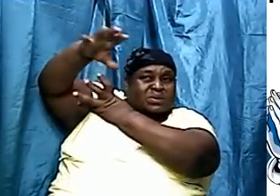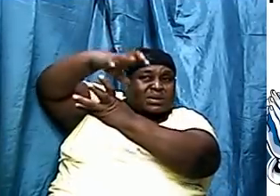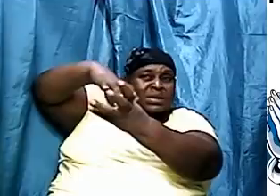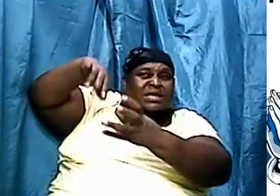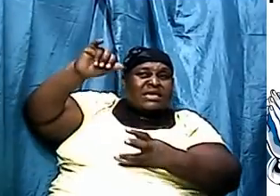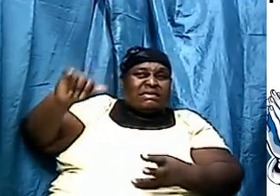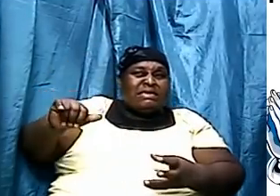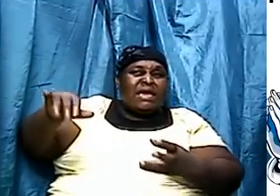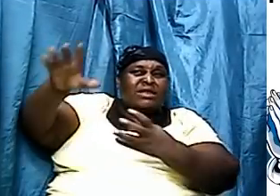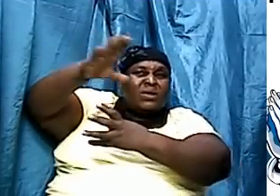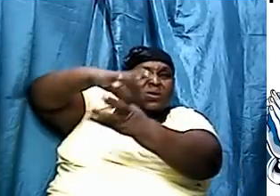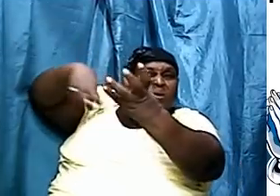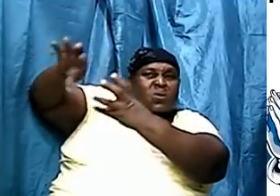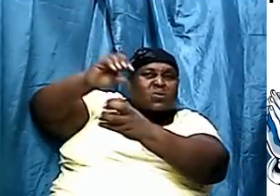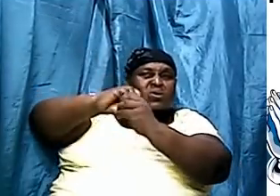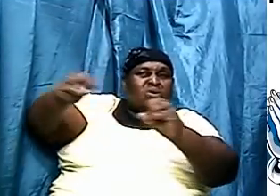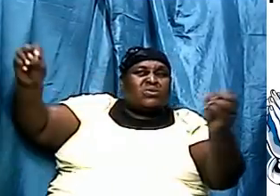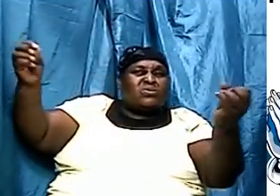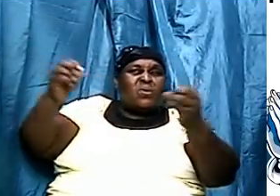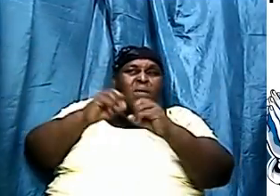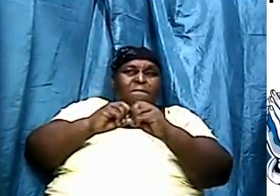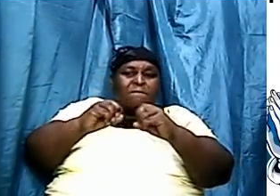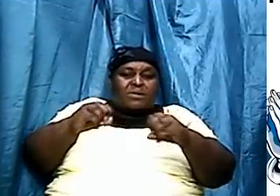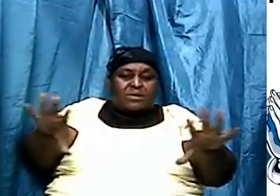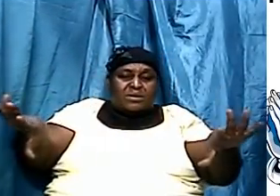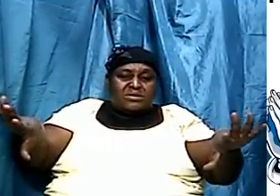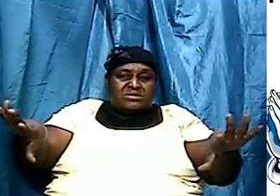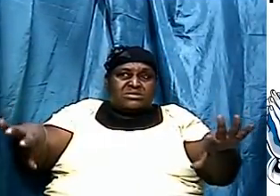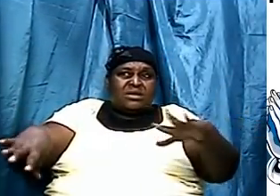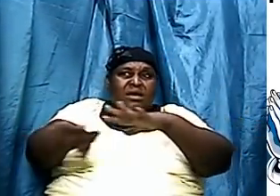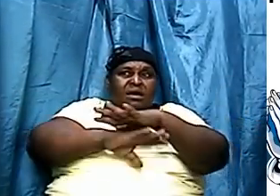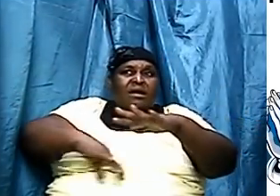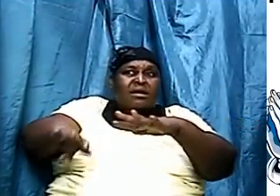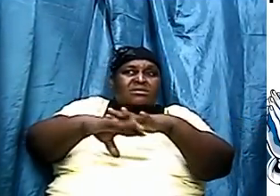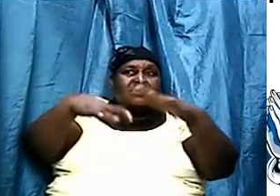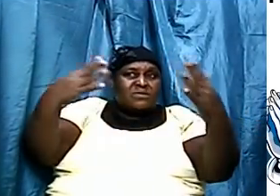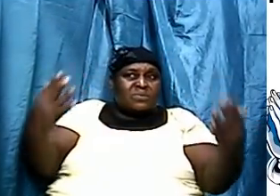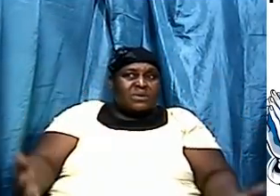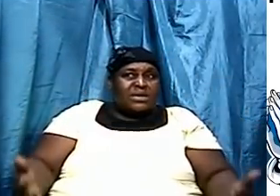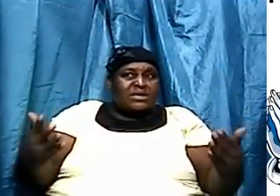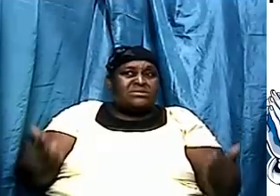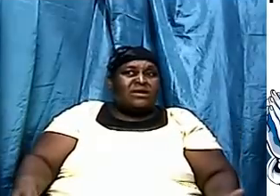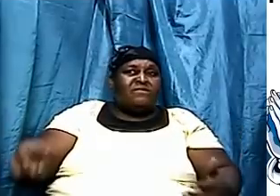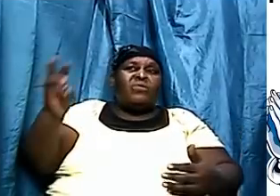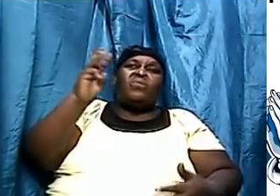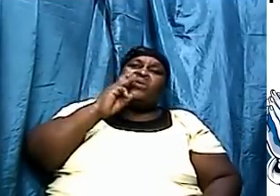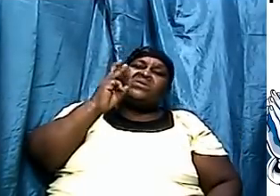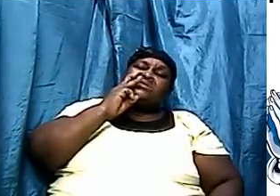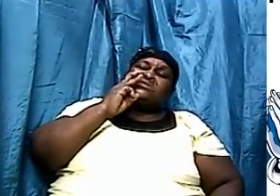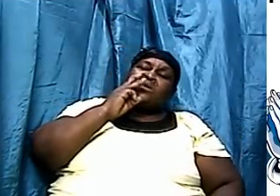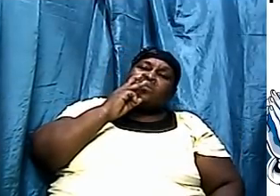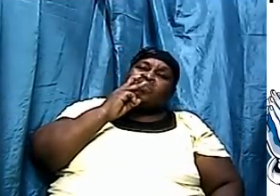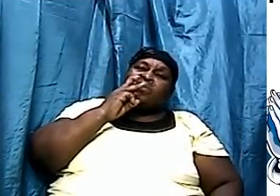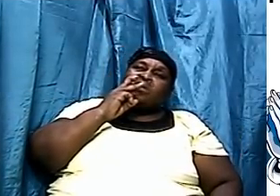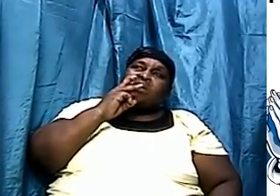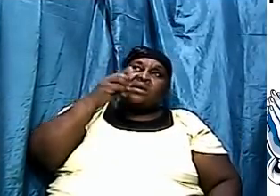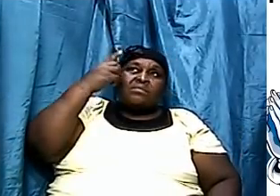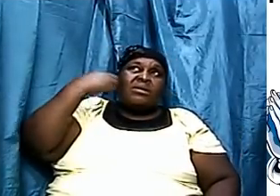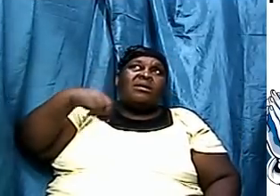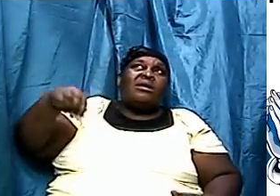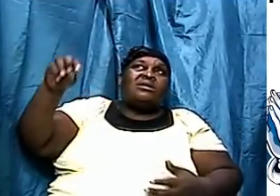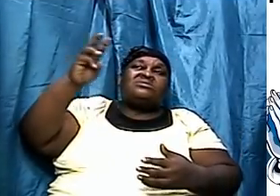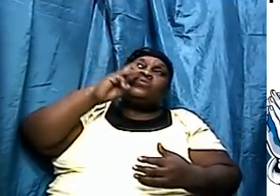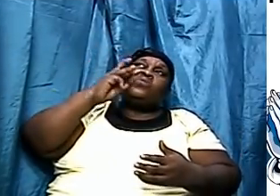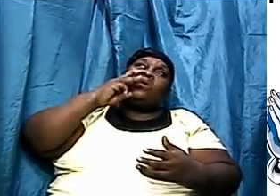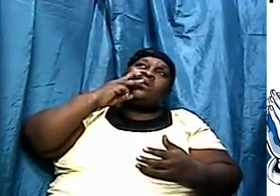the clouds do not burst under their weight powerful God God because because the water goes up into the cloud